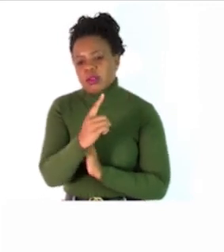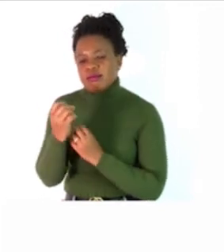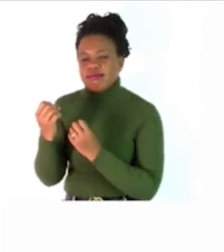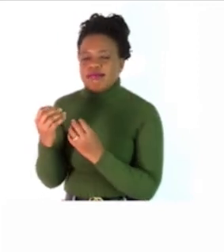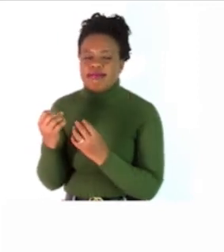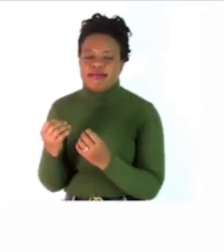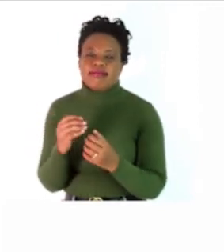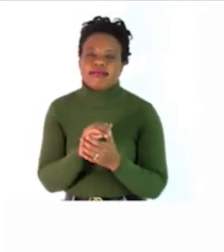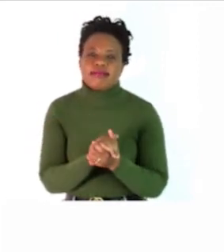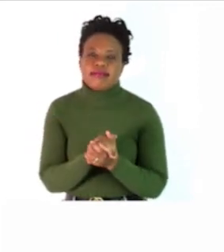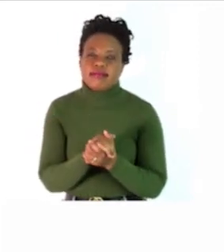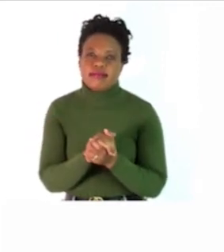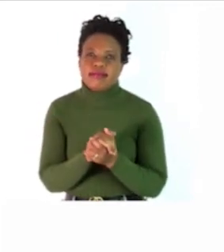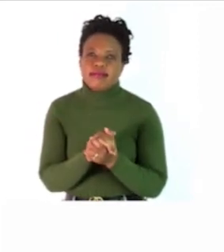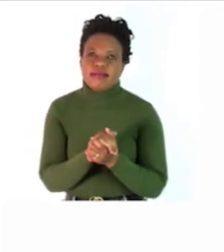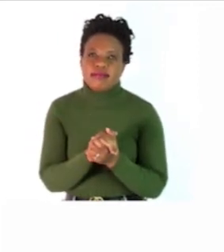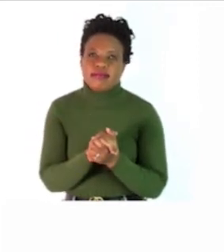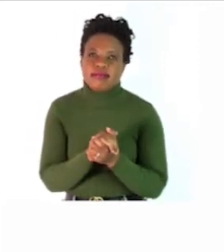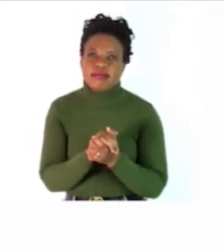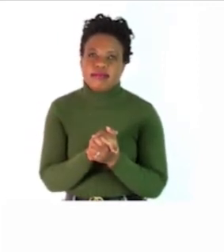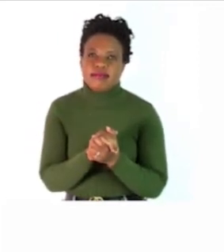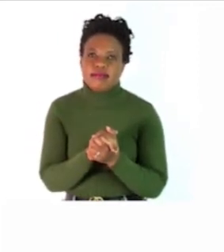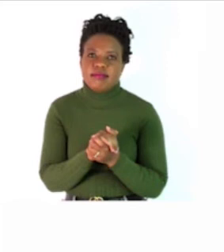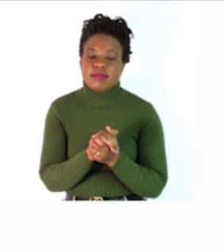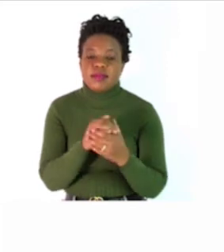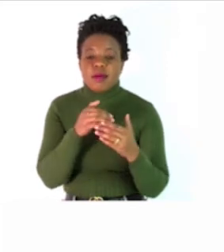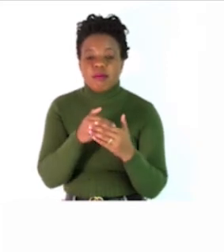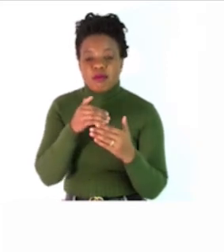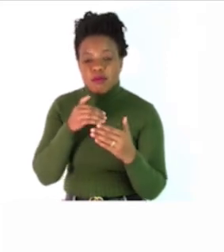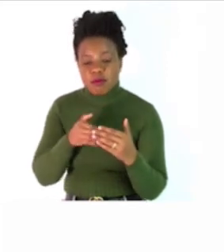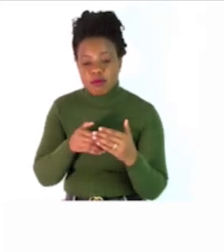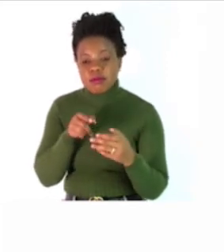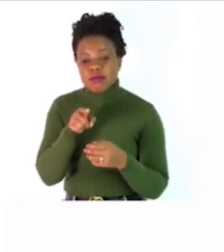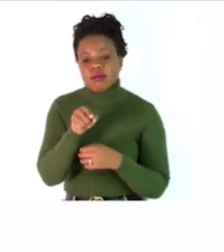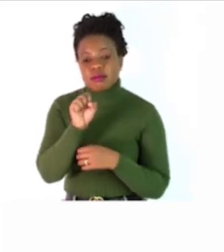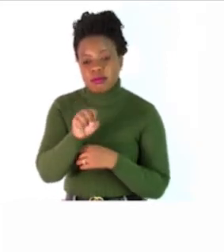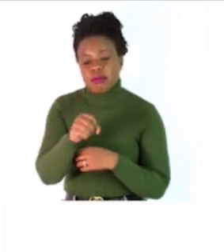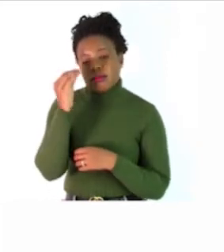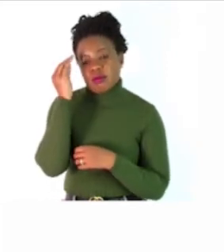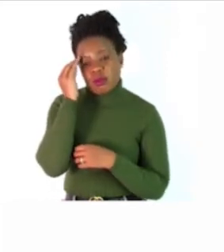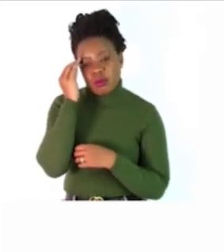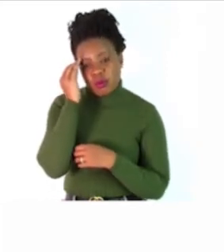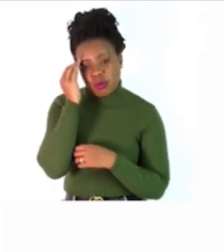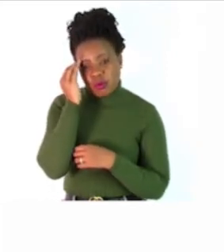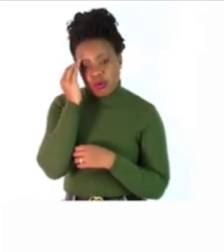but before we get in deeper into our lesson let's talk about the competencies